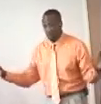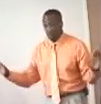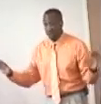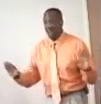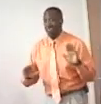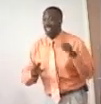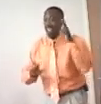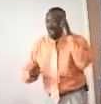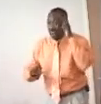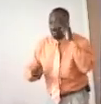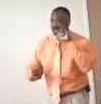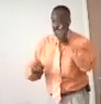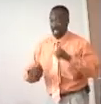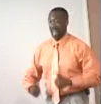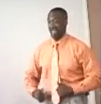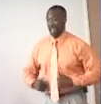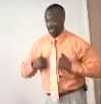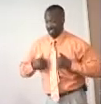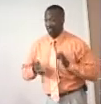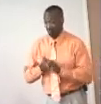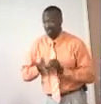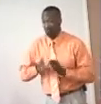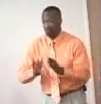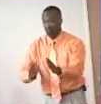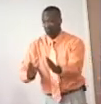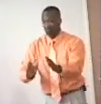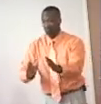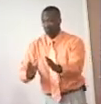than to hear it and not live it.